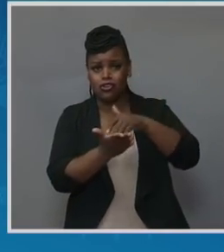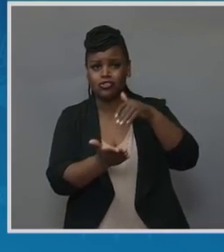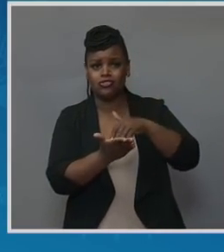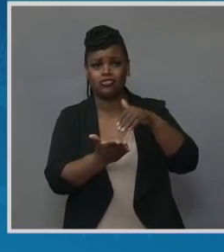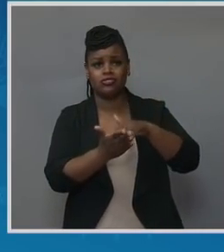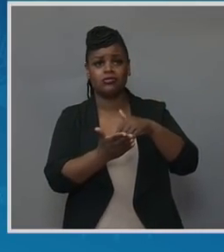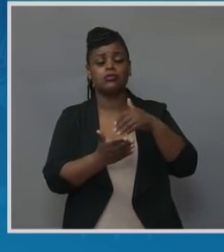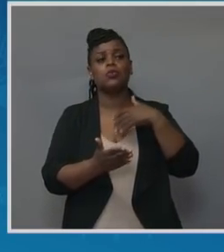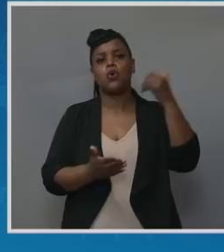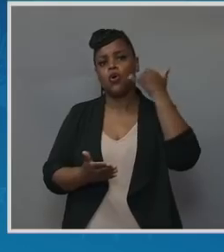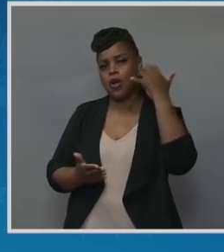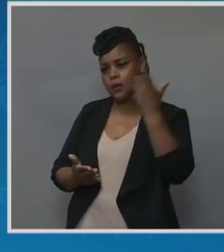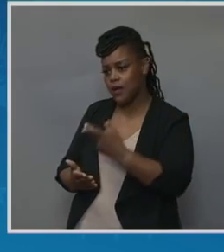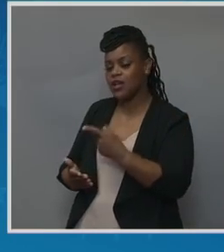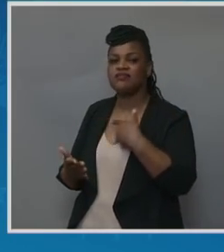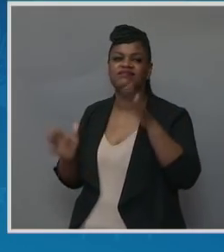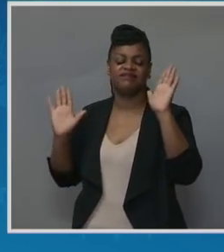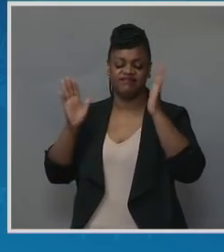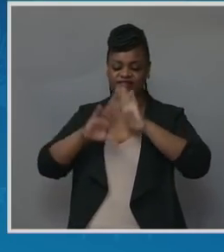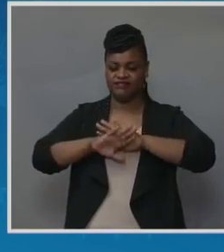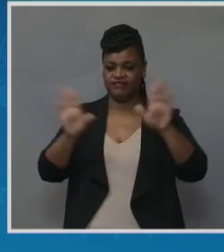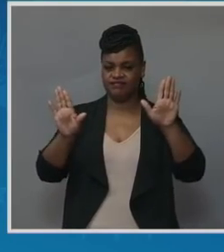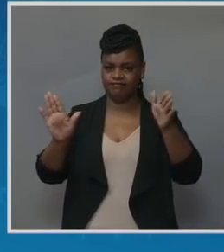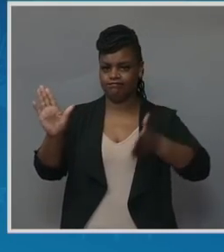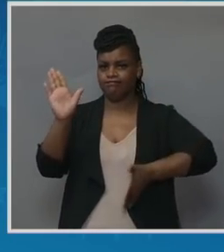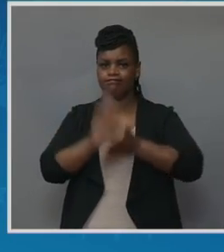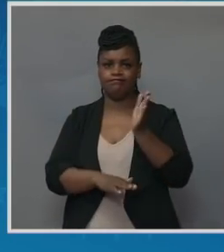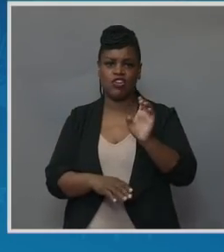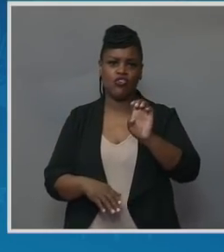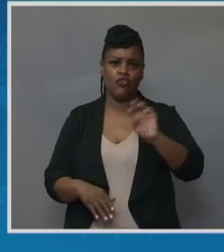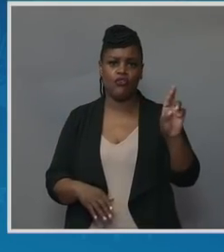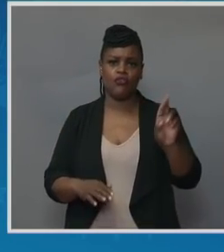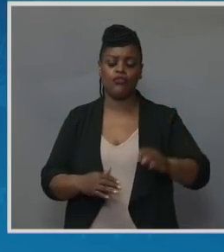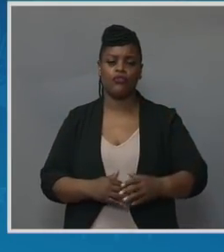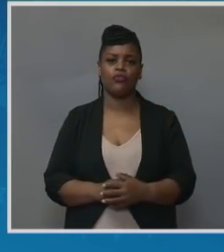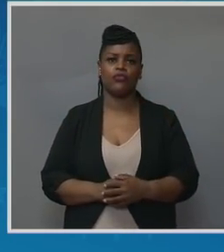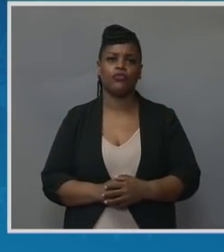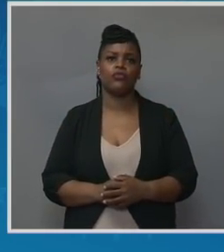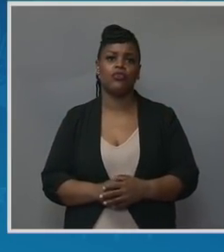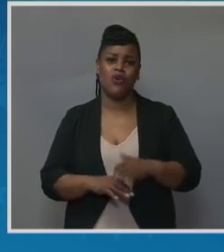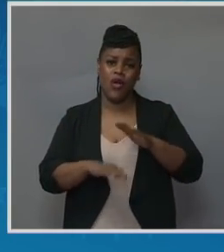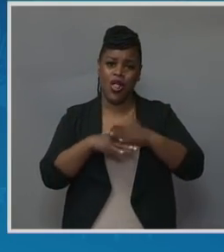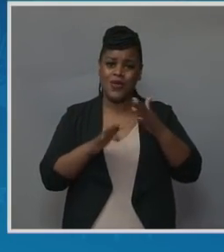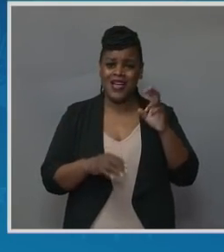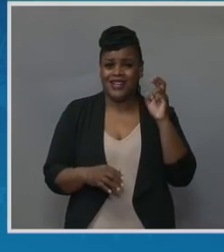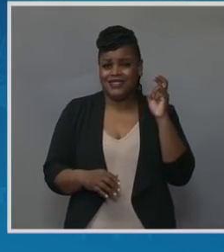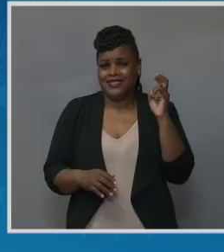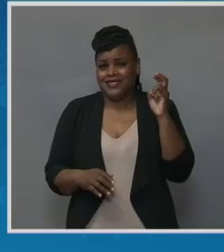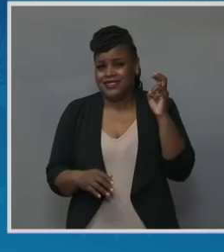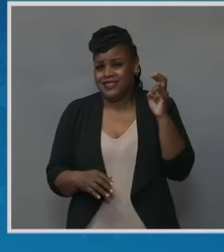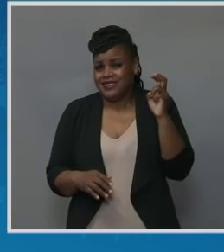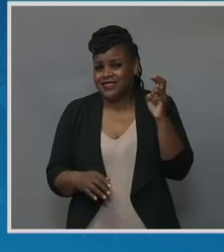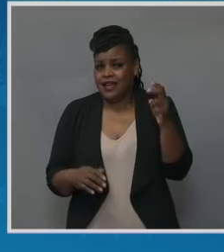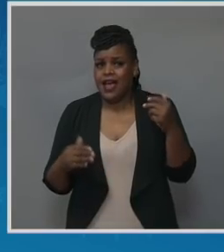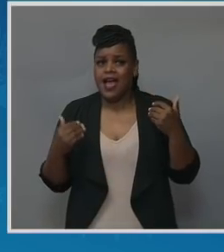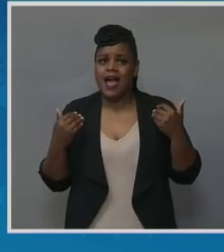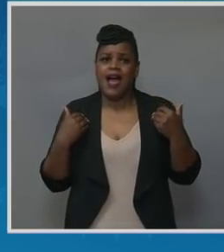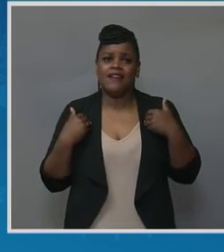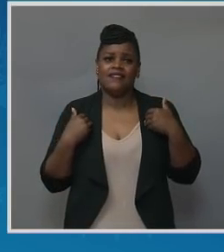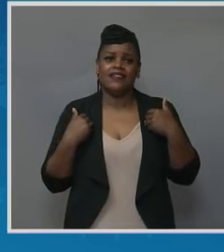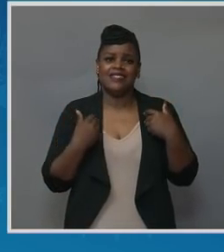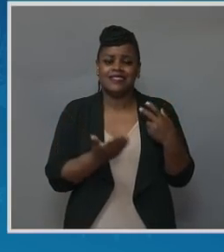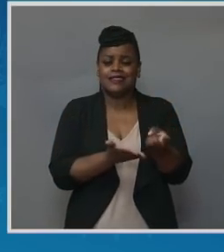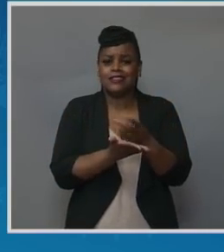instead to head to the ER. And on a way, she started having seizures in the car. We made it to the